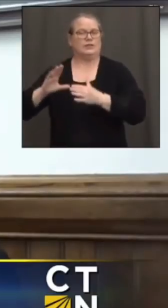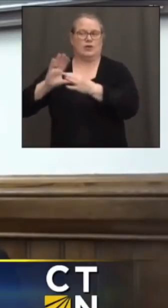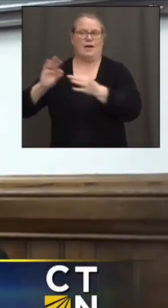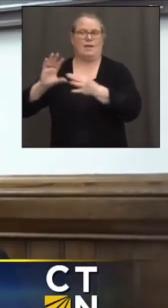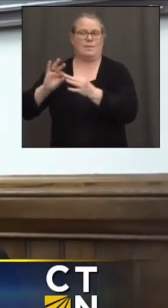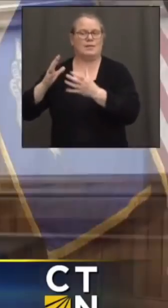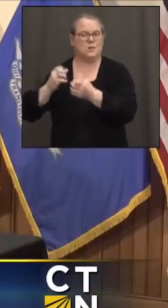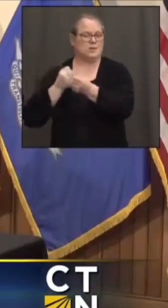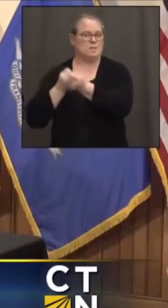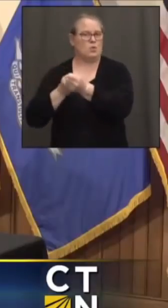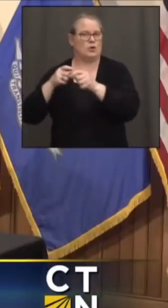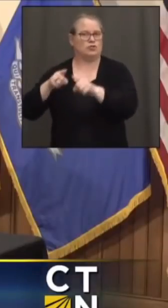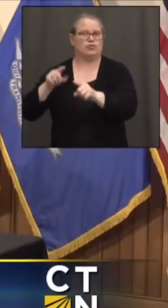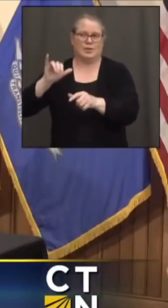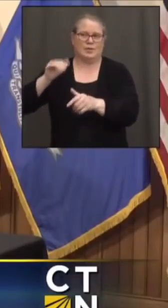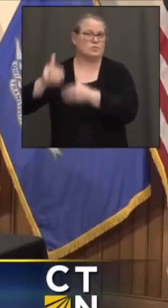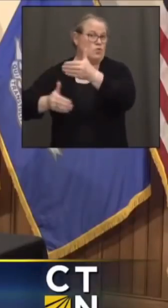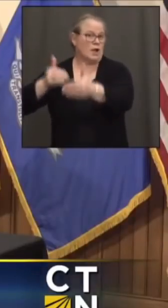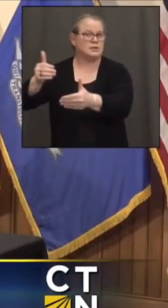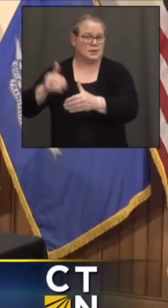All right. Thanks, everybody.